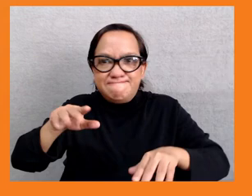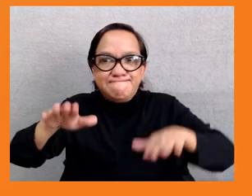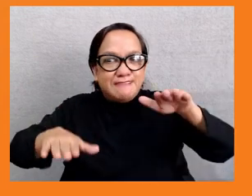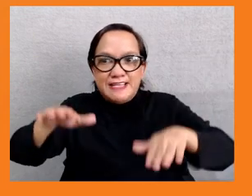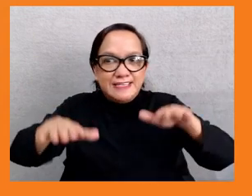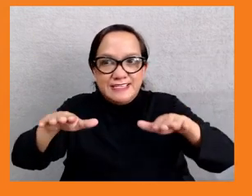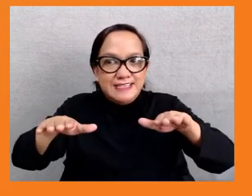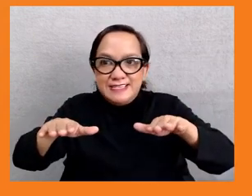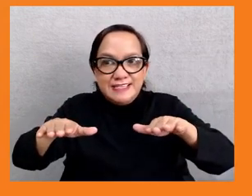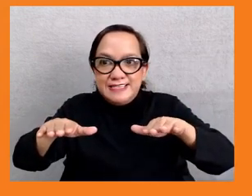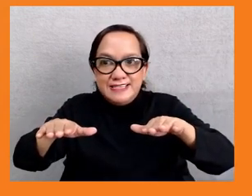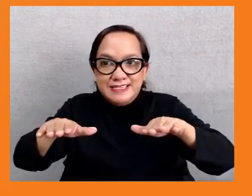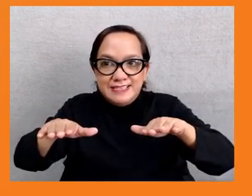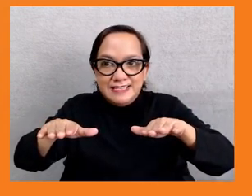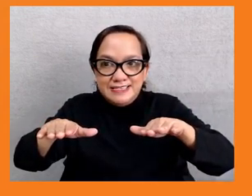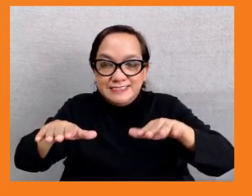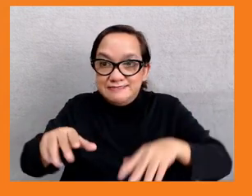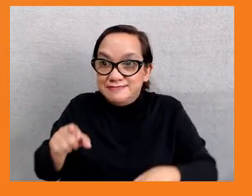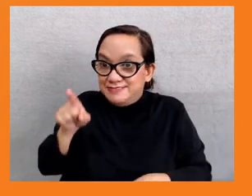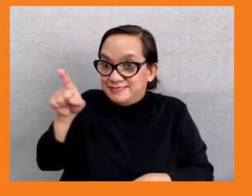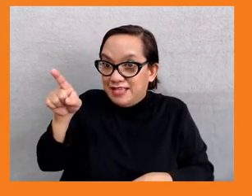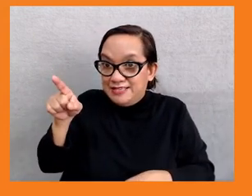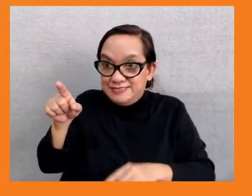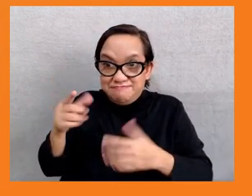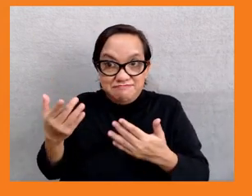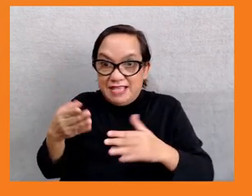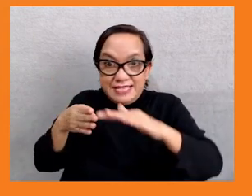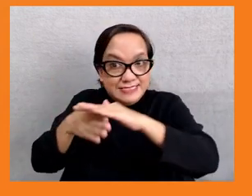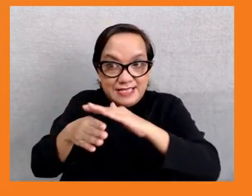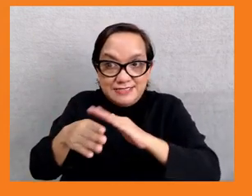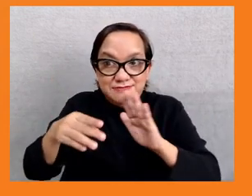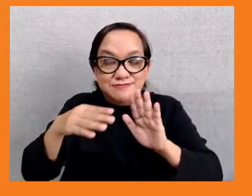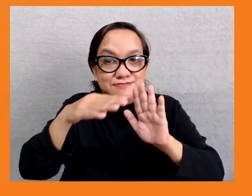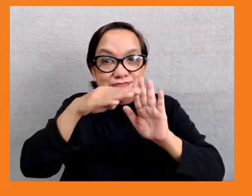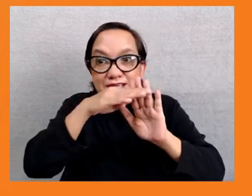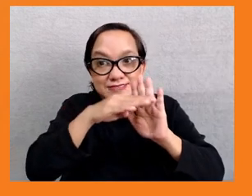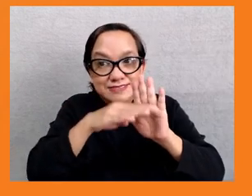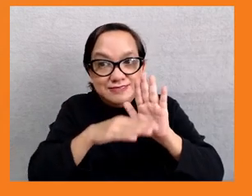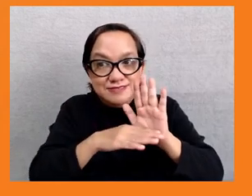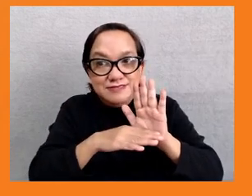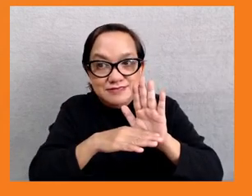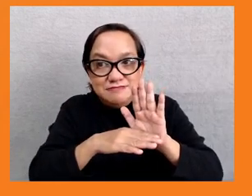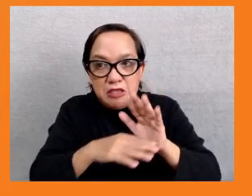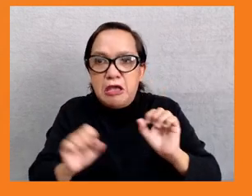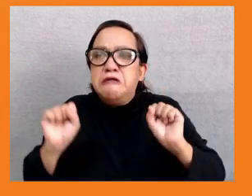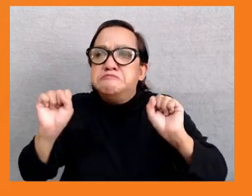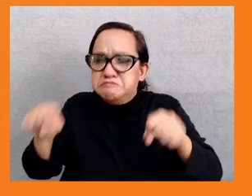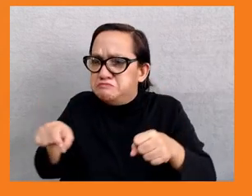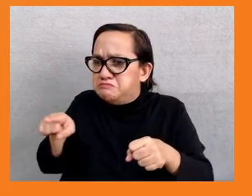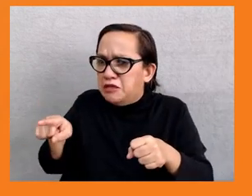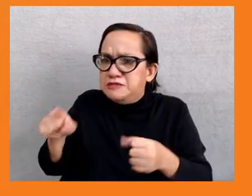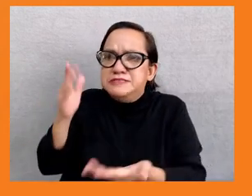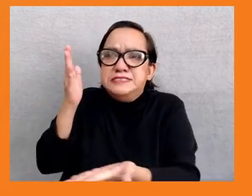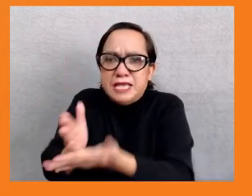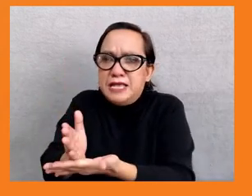to policymakers to stop it from happening much more than ordinary people do. And what I really want to push